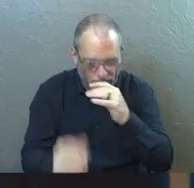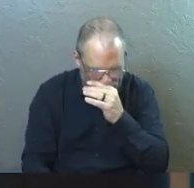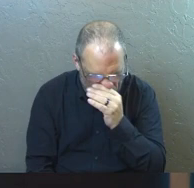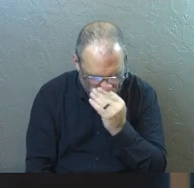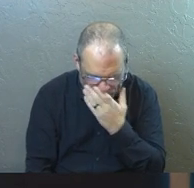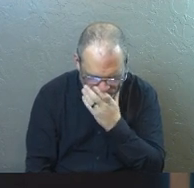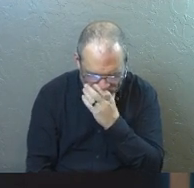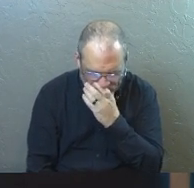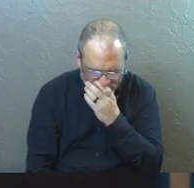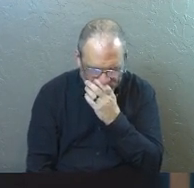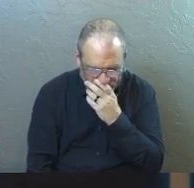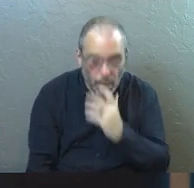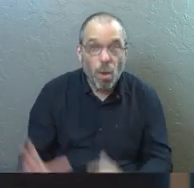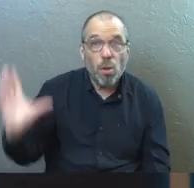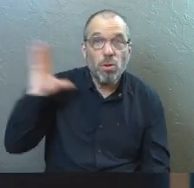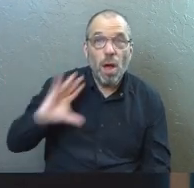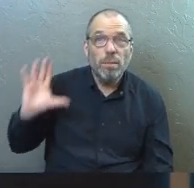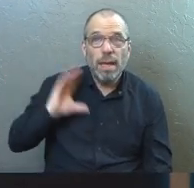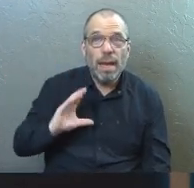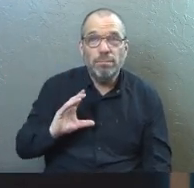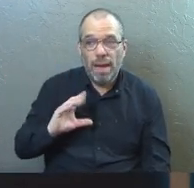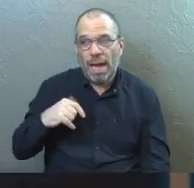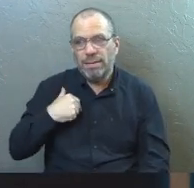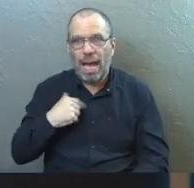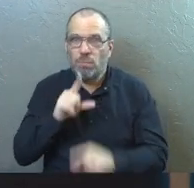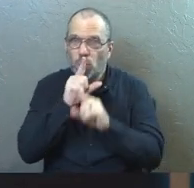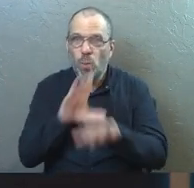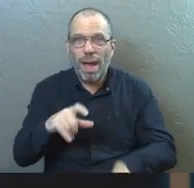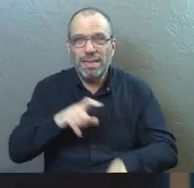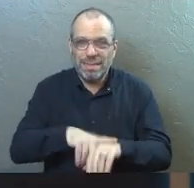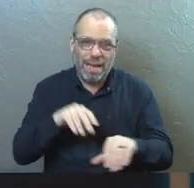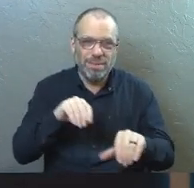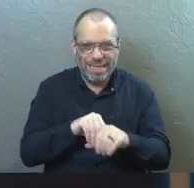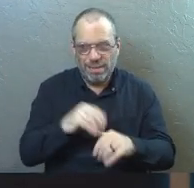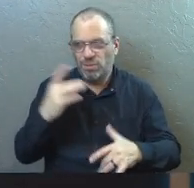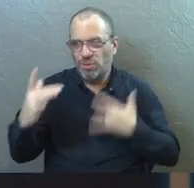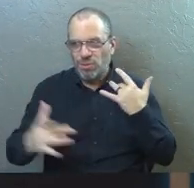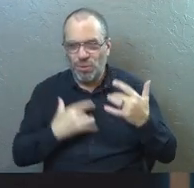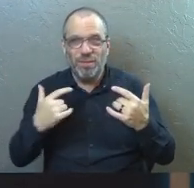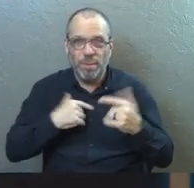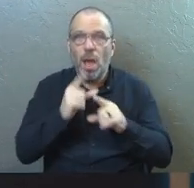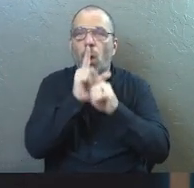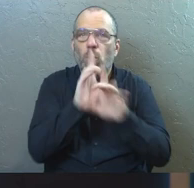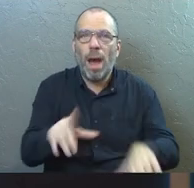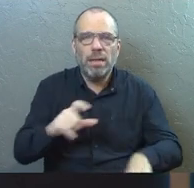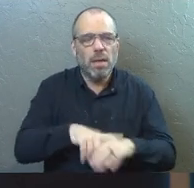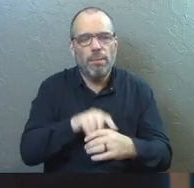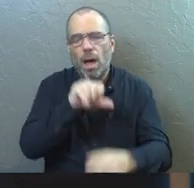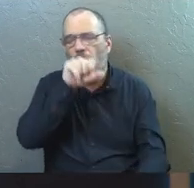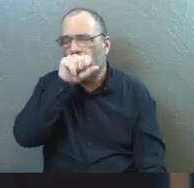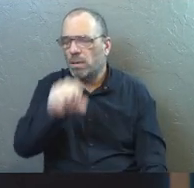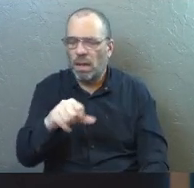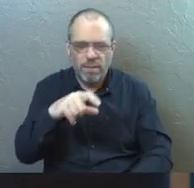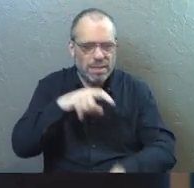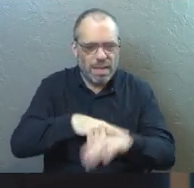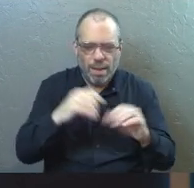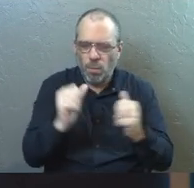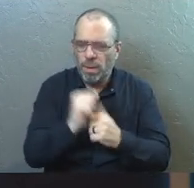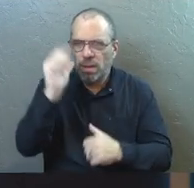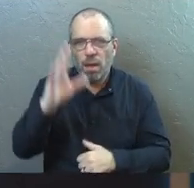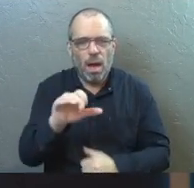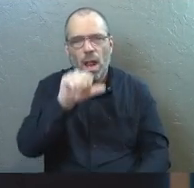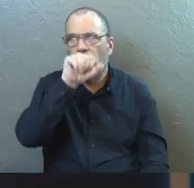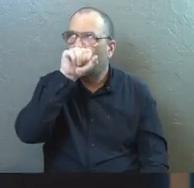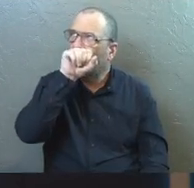There was a time I was doing my quiet times, and my quiet times are usually a source of joy for me. I love spending time with